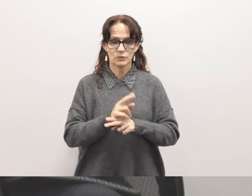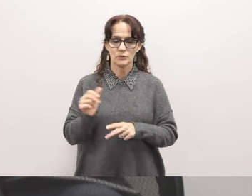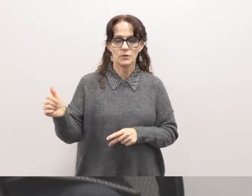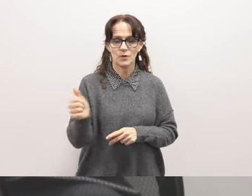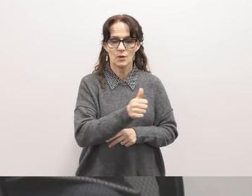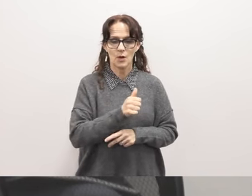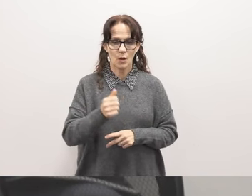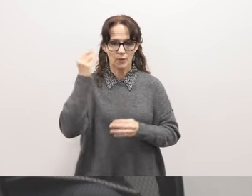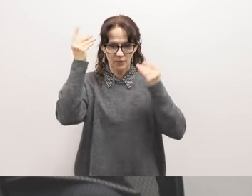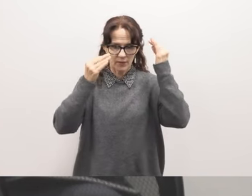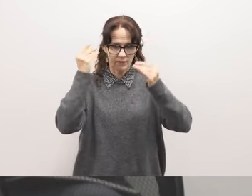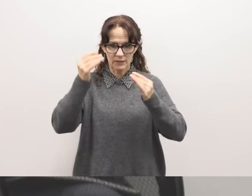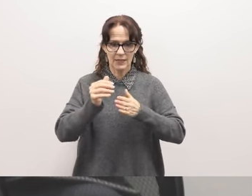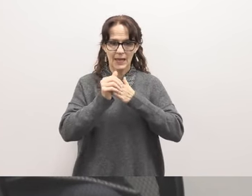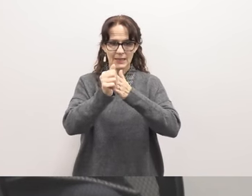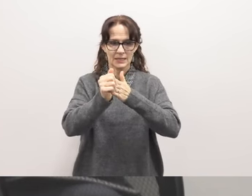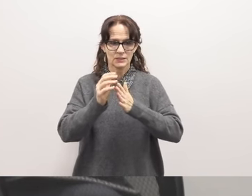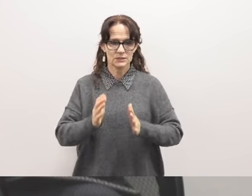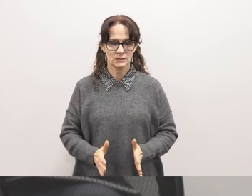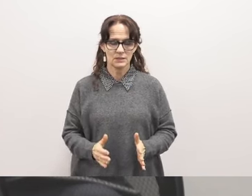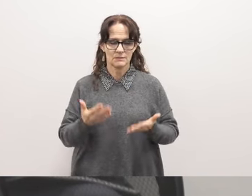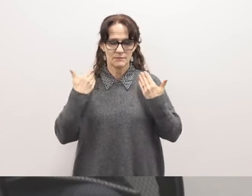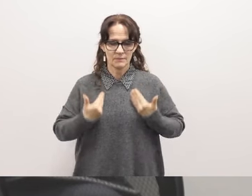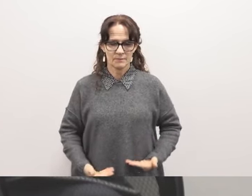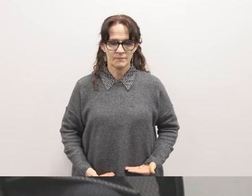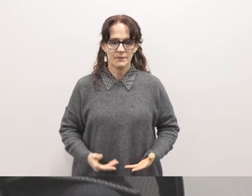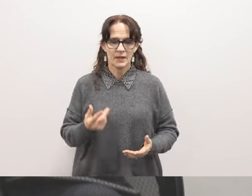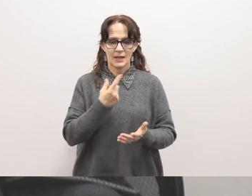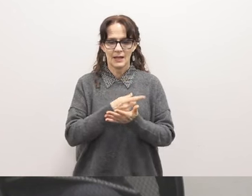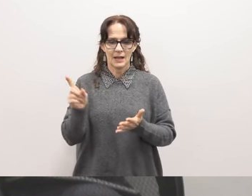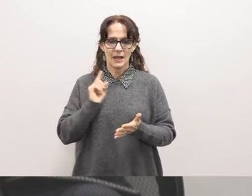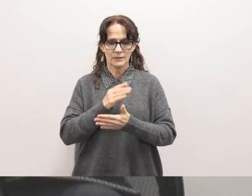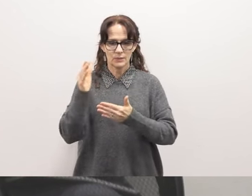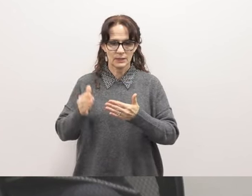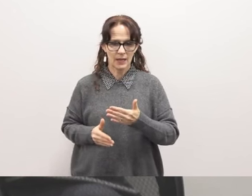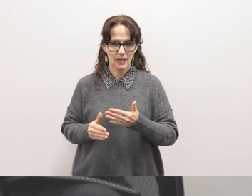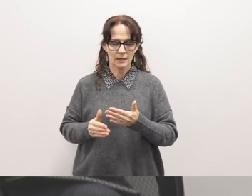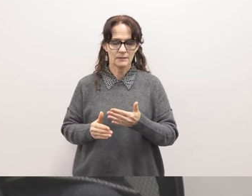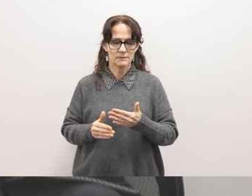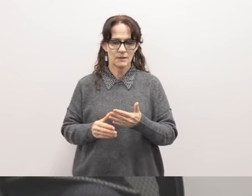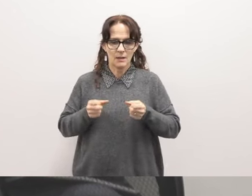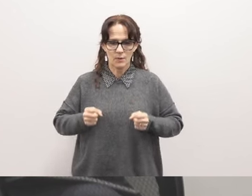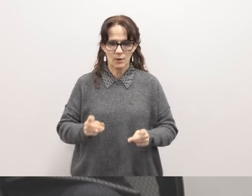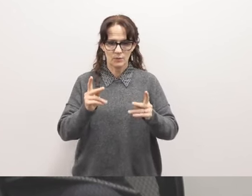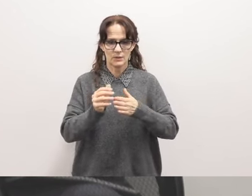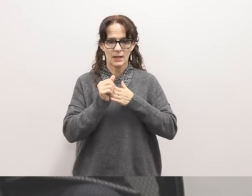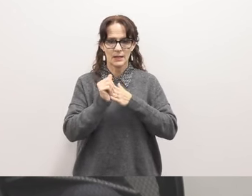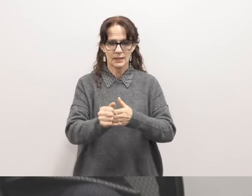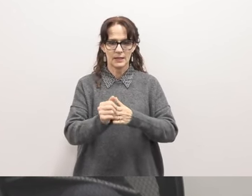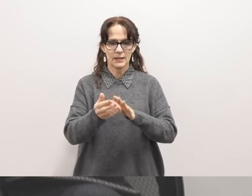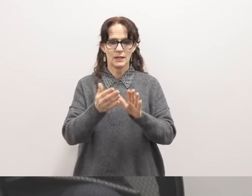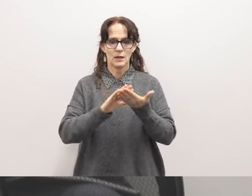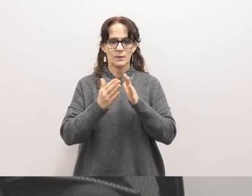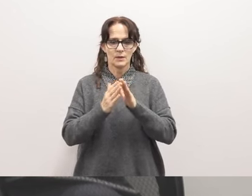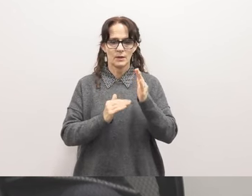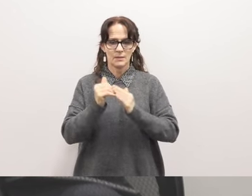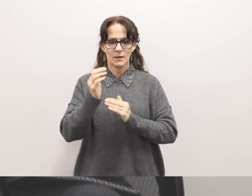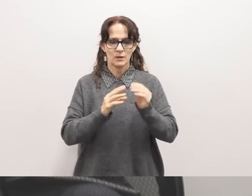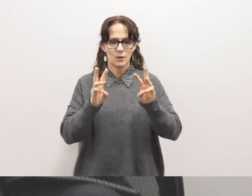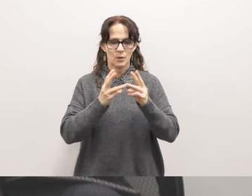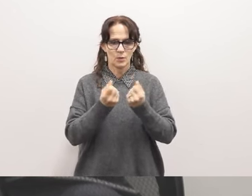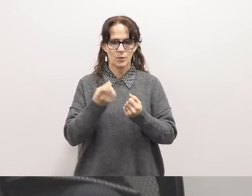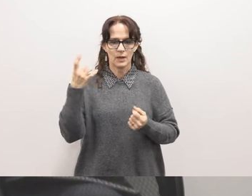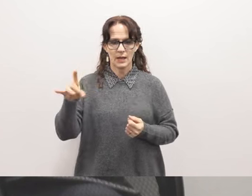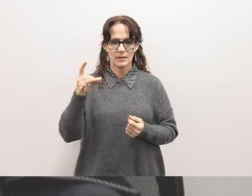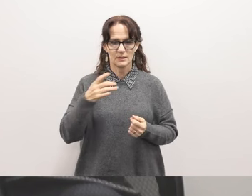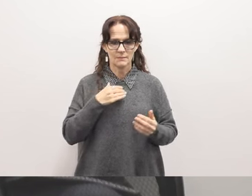critical thinking, and leadership. For example, this past weekend, I actually had the opportunity to lead a community building workshop for 18